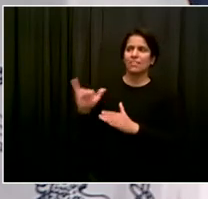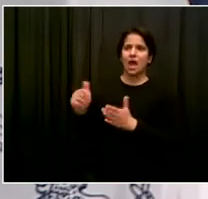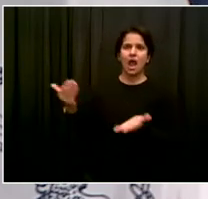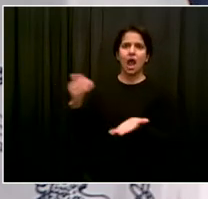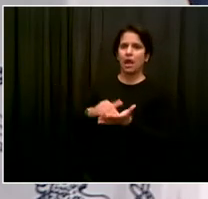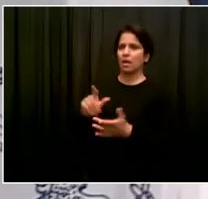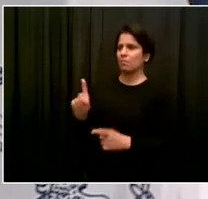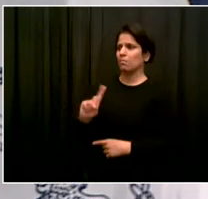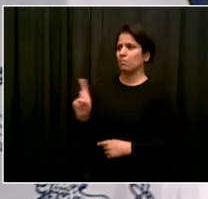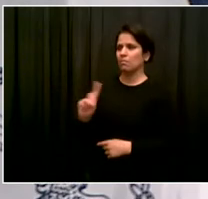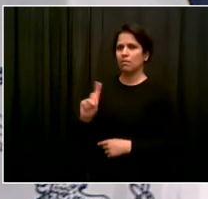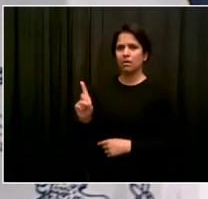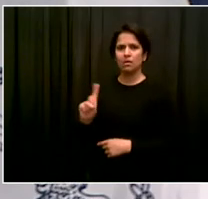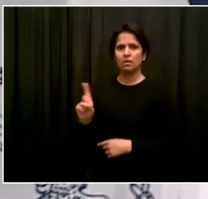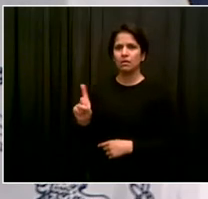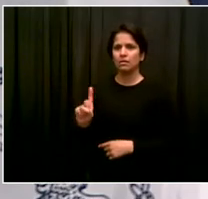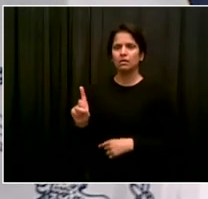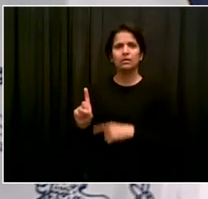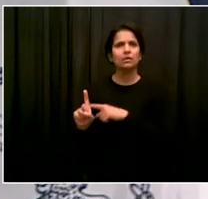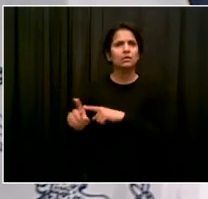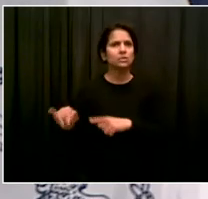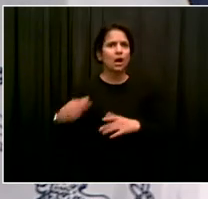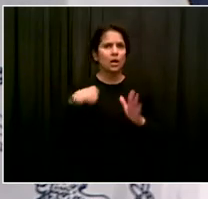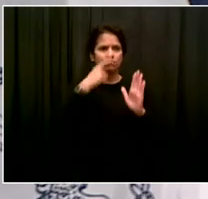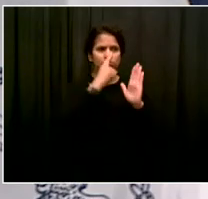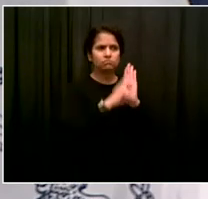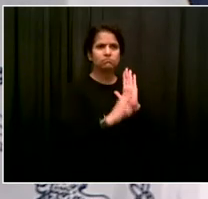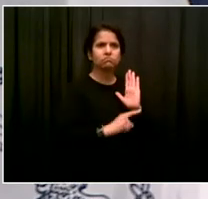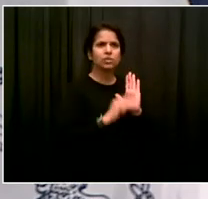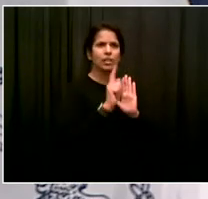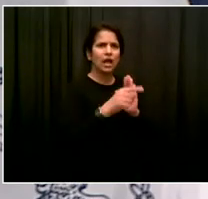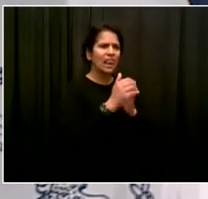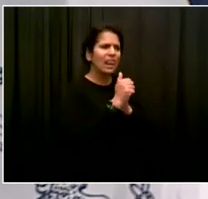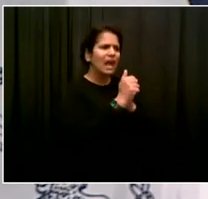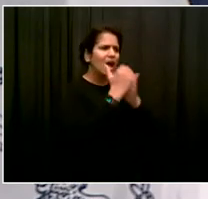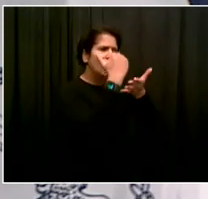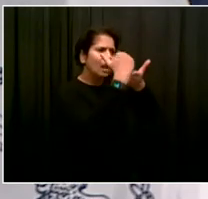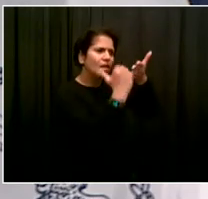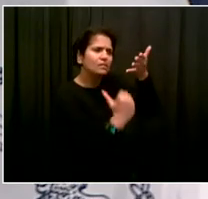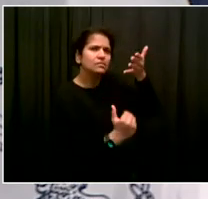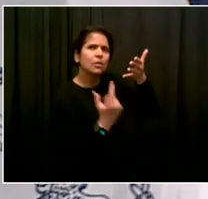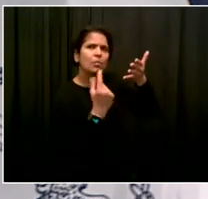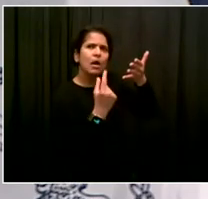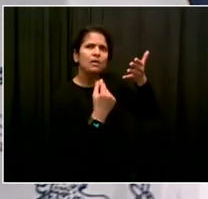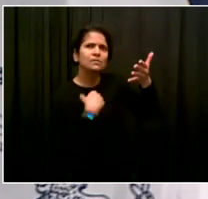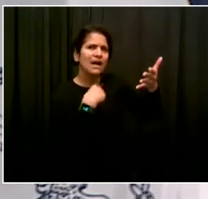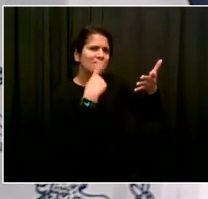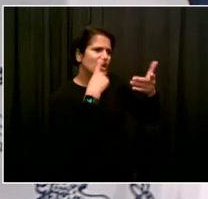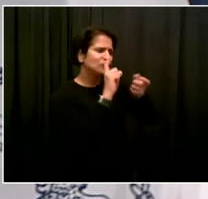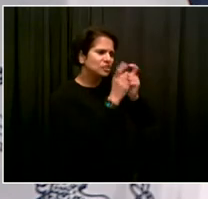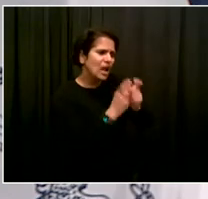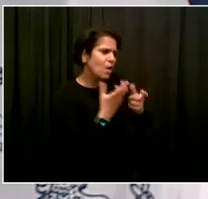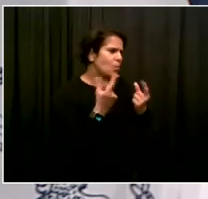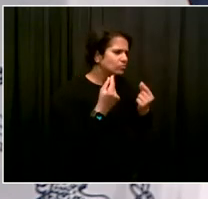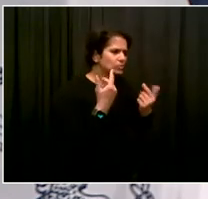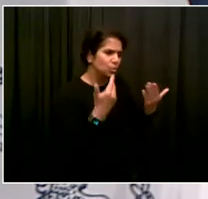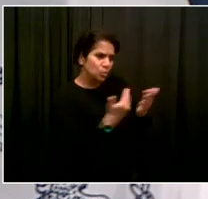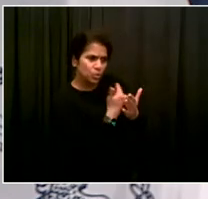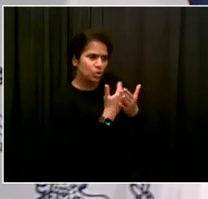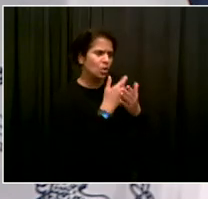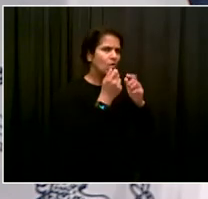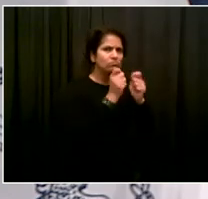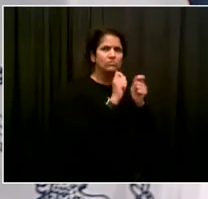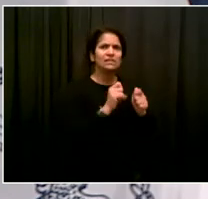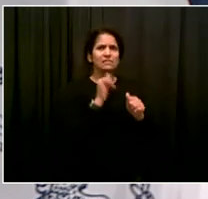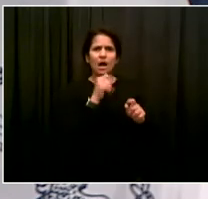either was at the time or since has been amended to make clear that's unacceptable. I think in terms